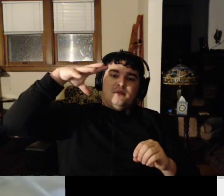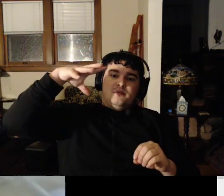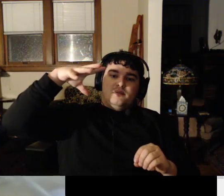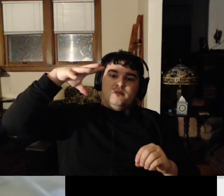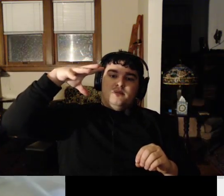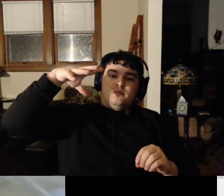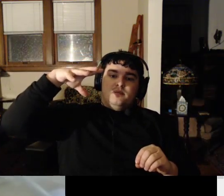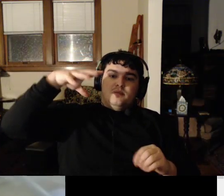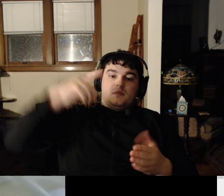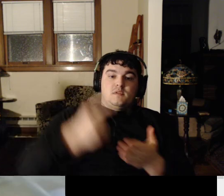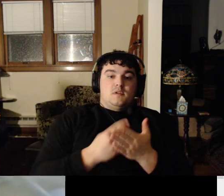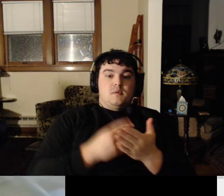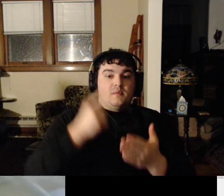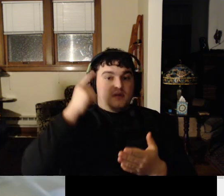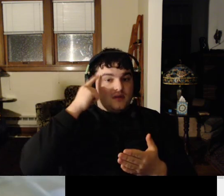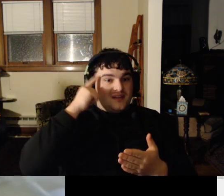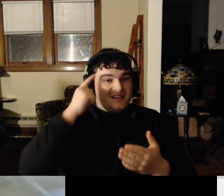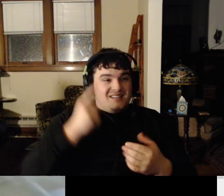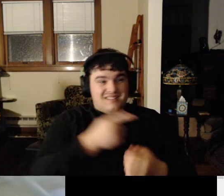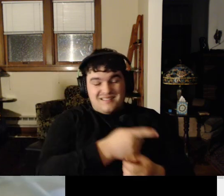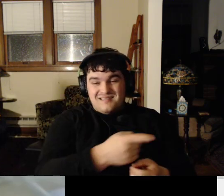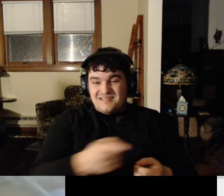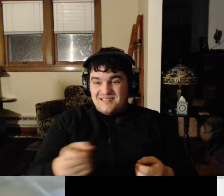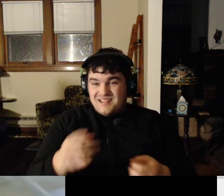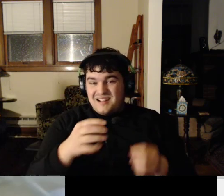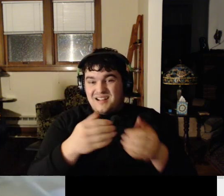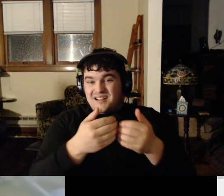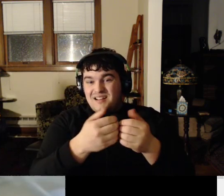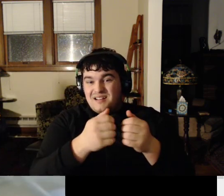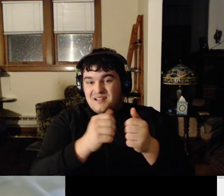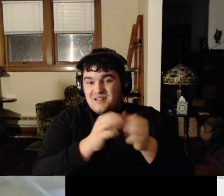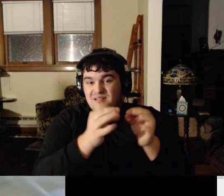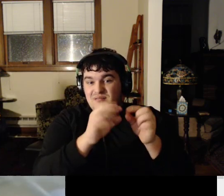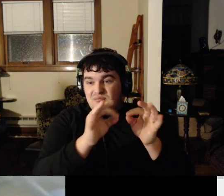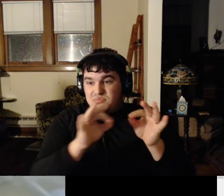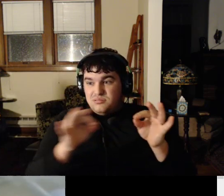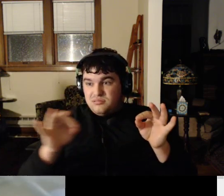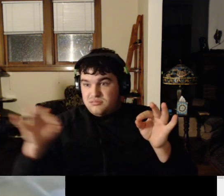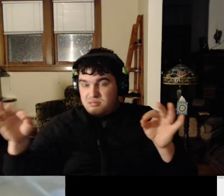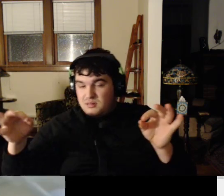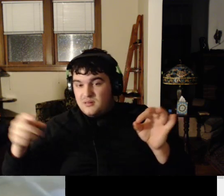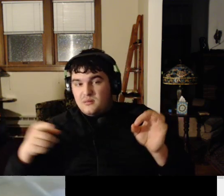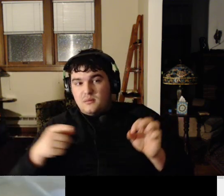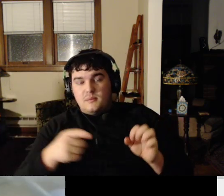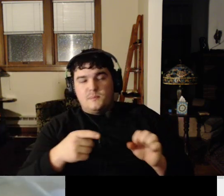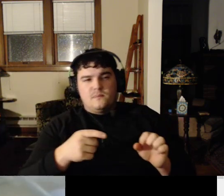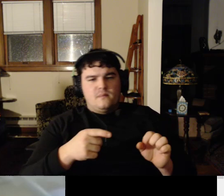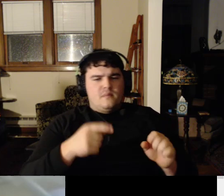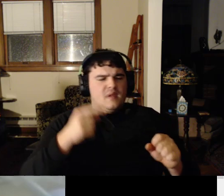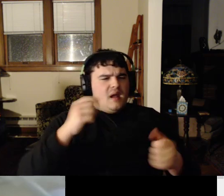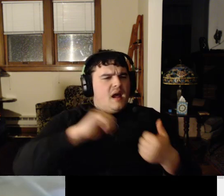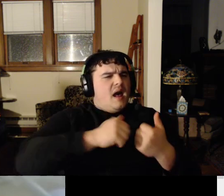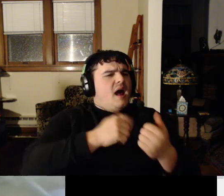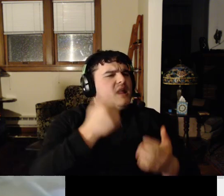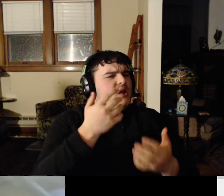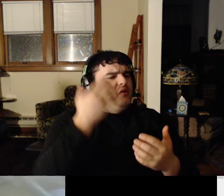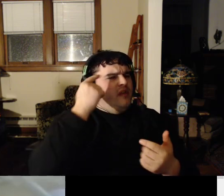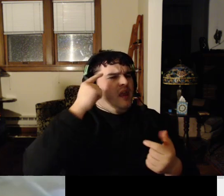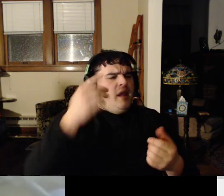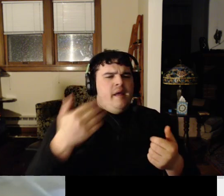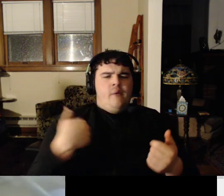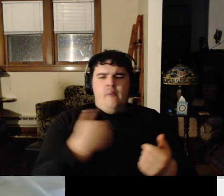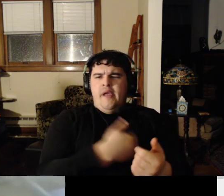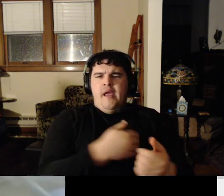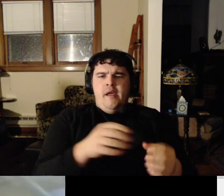somebody think that's possibly a run on the Senate? Can we break it down smaller? Yes. How do you think we can break it down smaller? Which one?